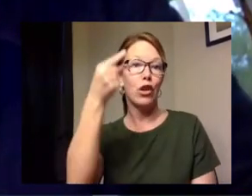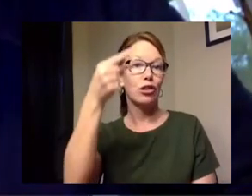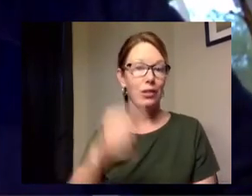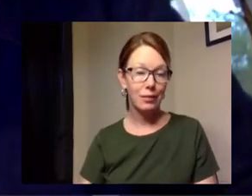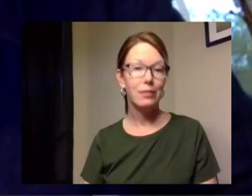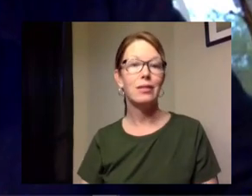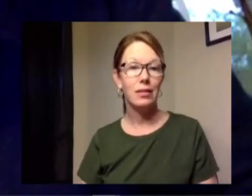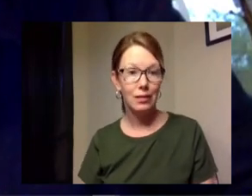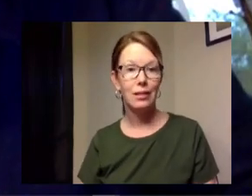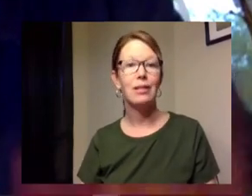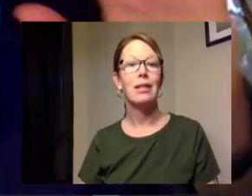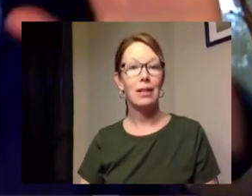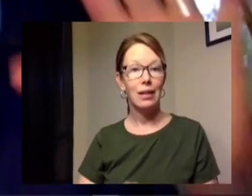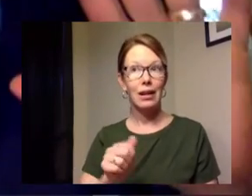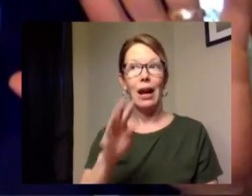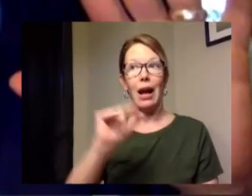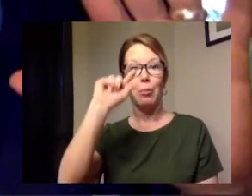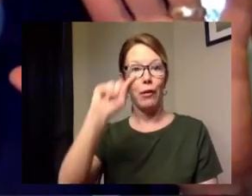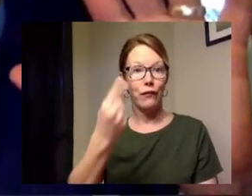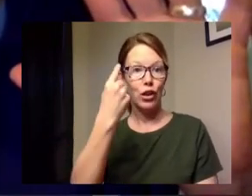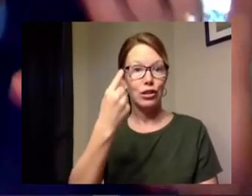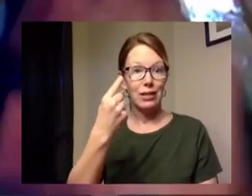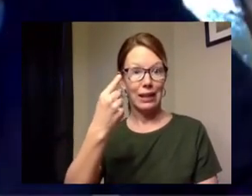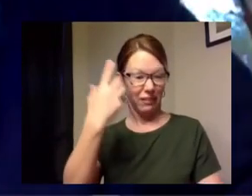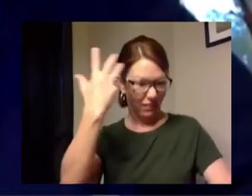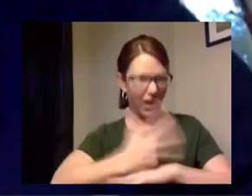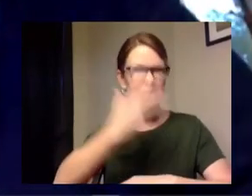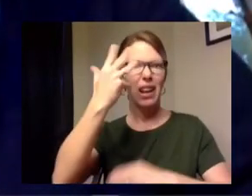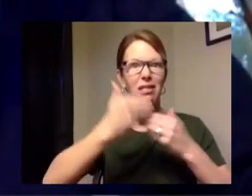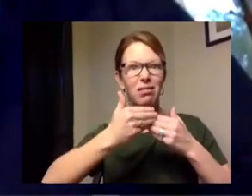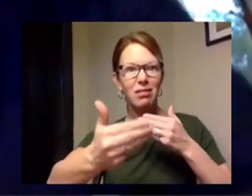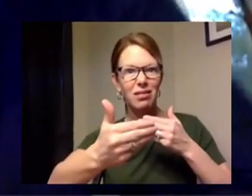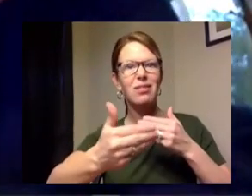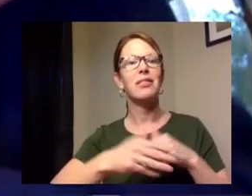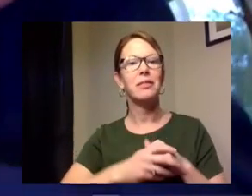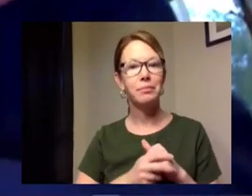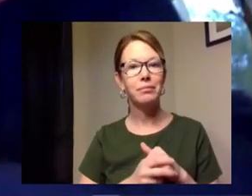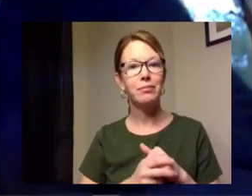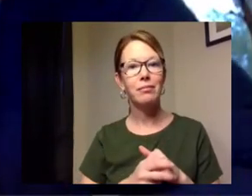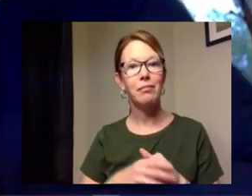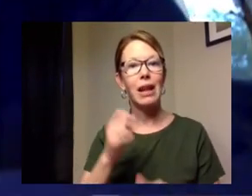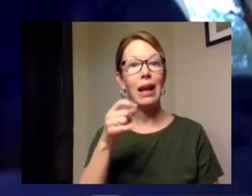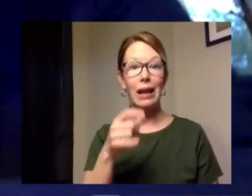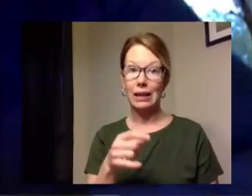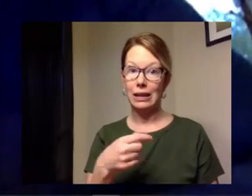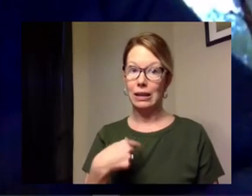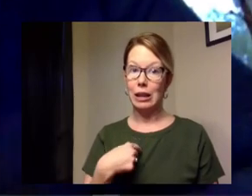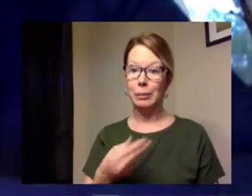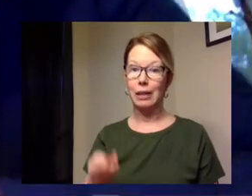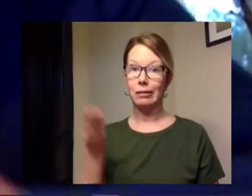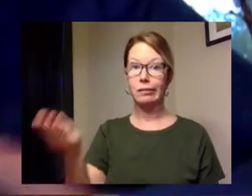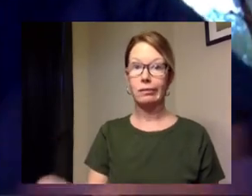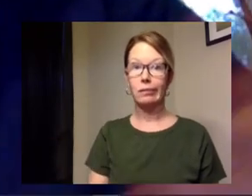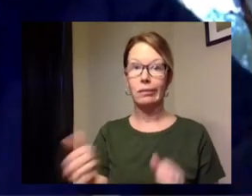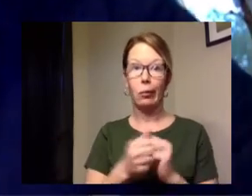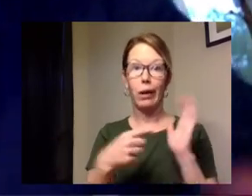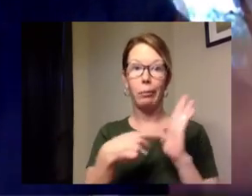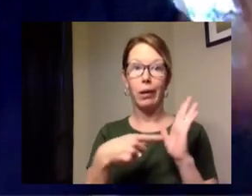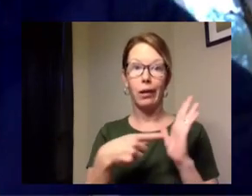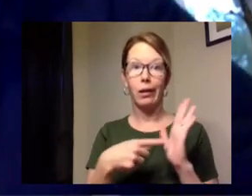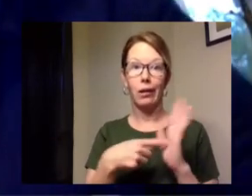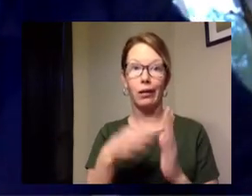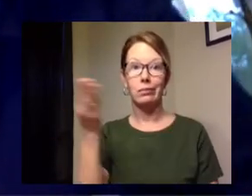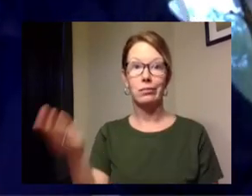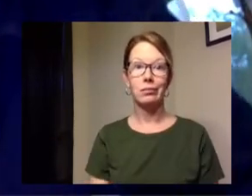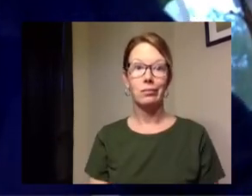this is due april 1st that's five days from now if you like me laid this with your pile of bills and sort of got tied